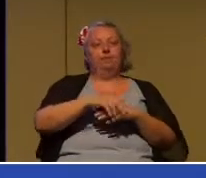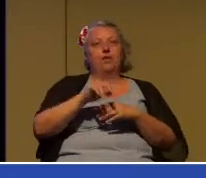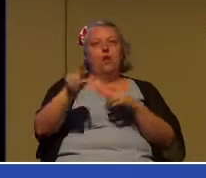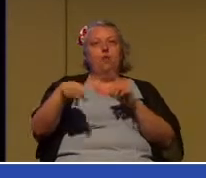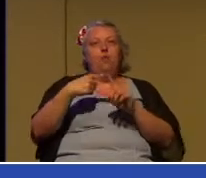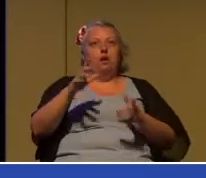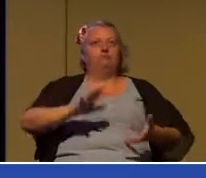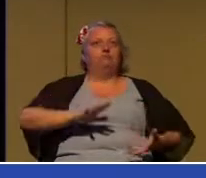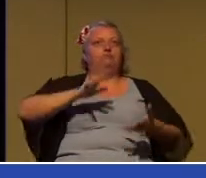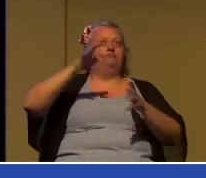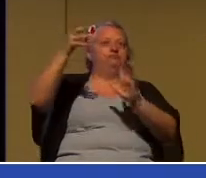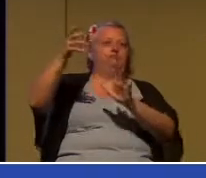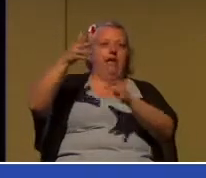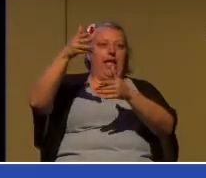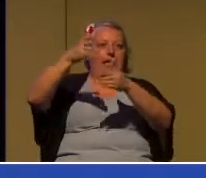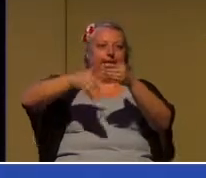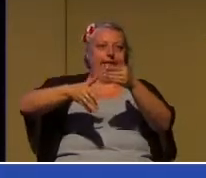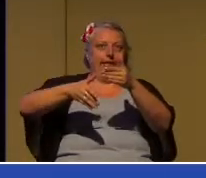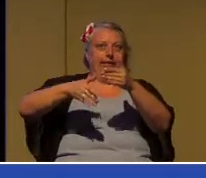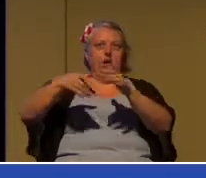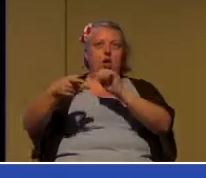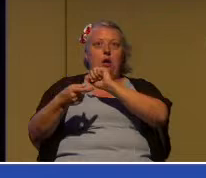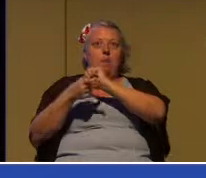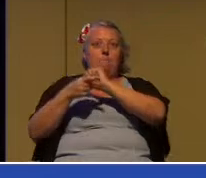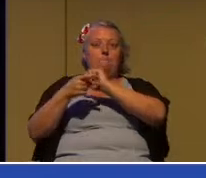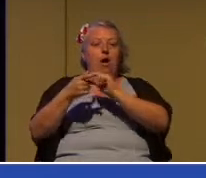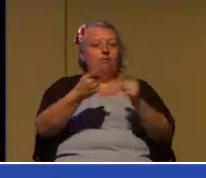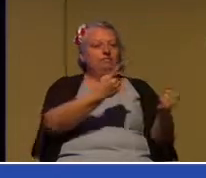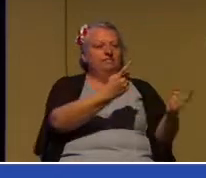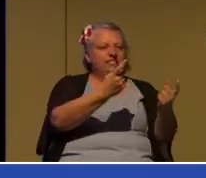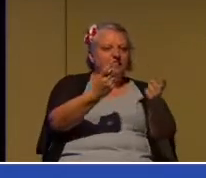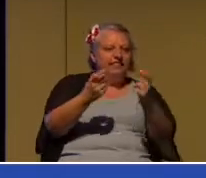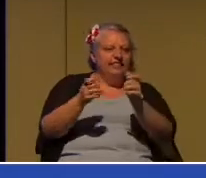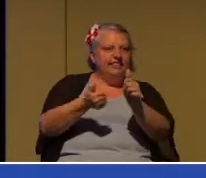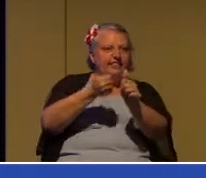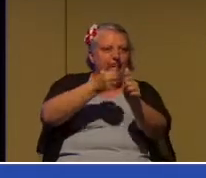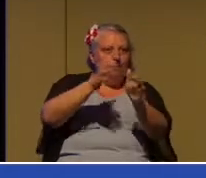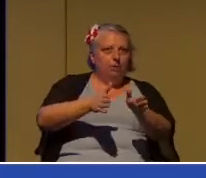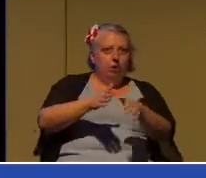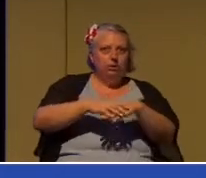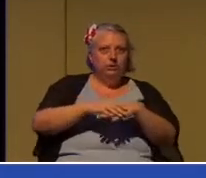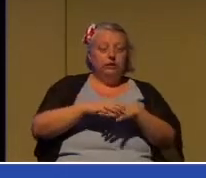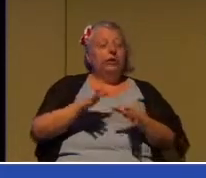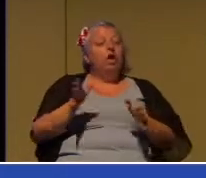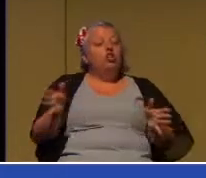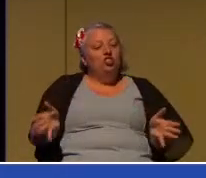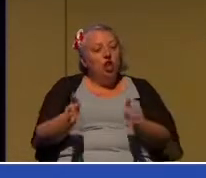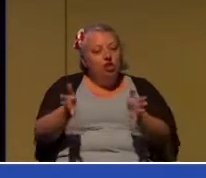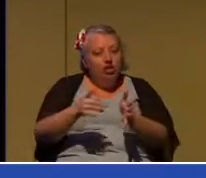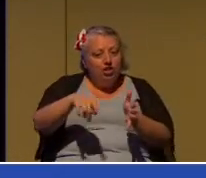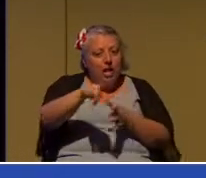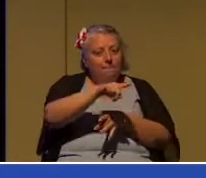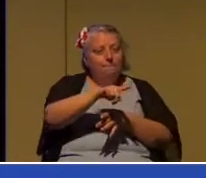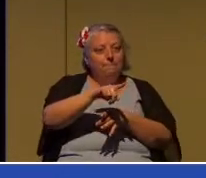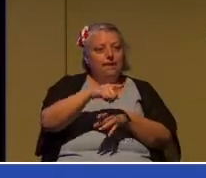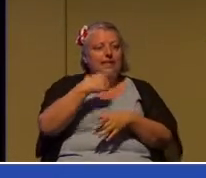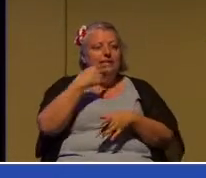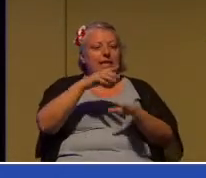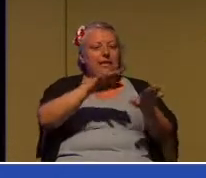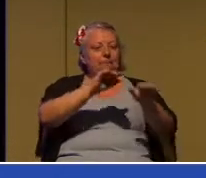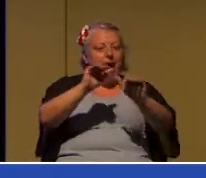Paul sent for the disciples and after encouraging them said goodbye and set out for Macedonia.